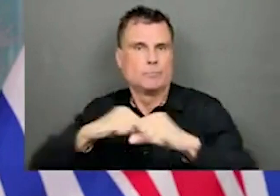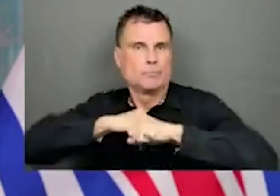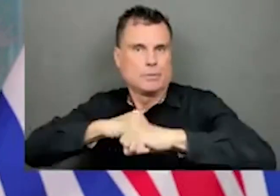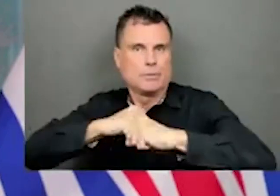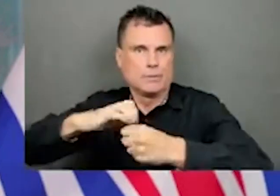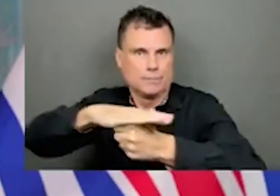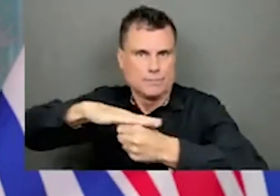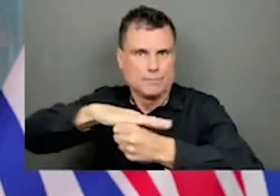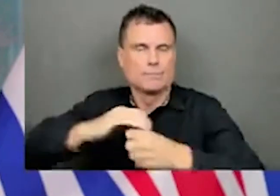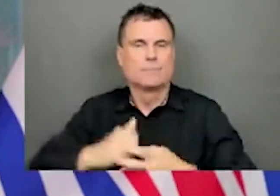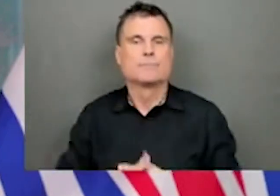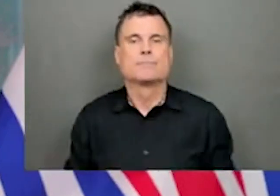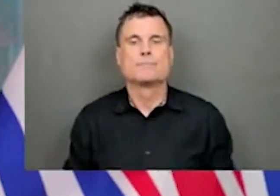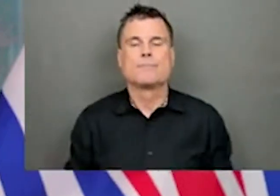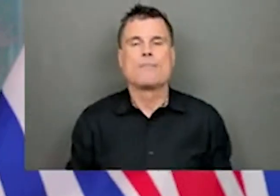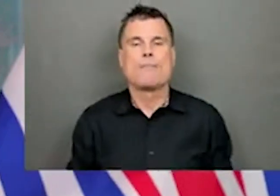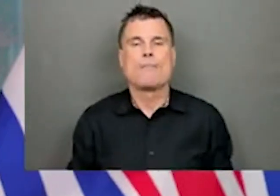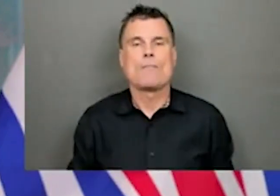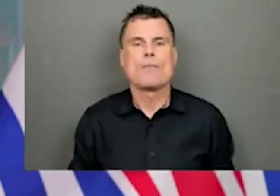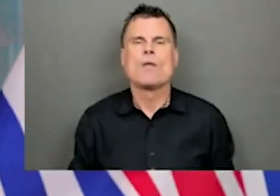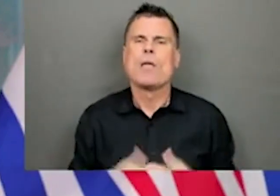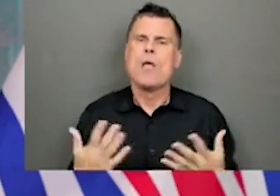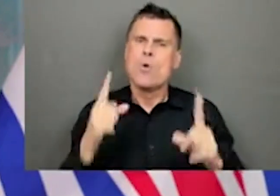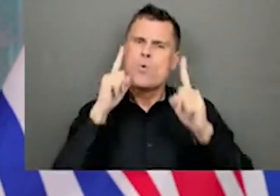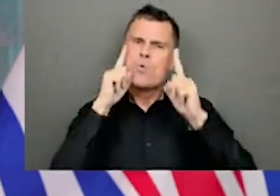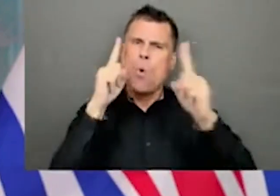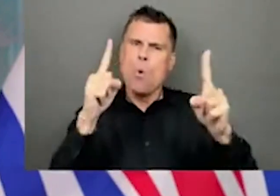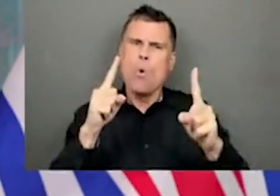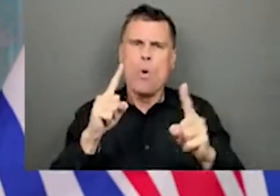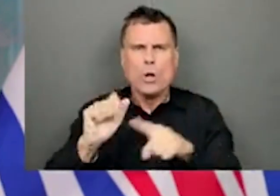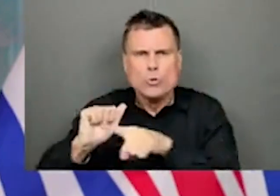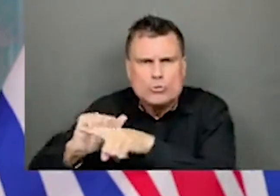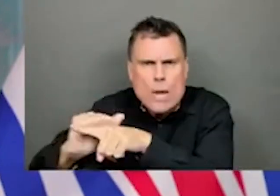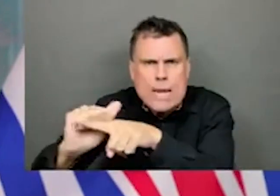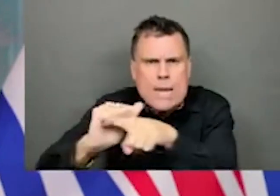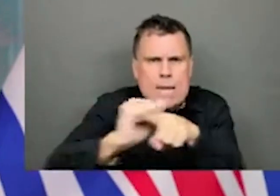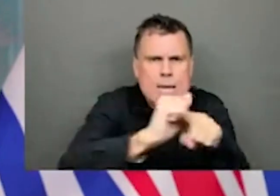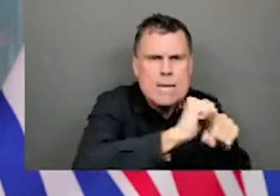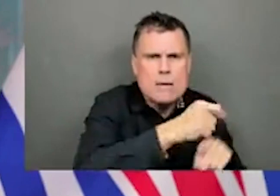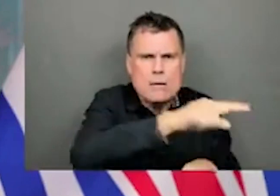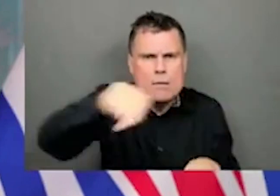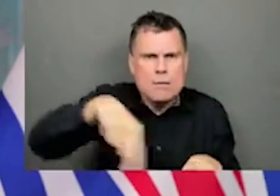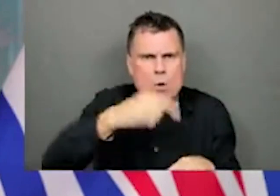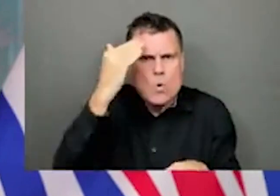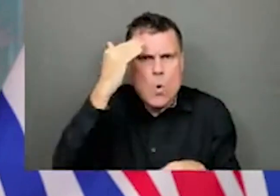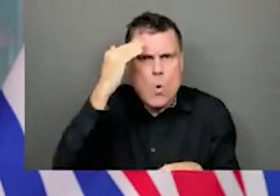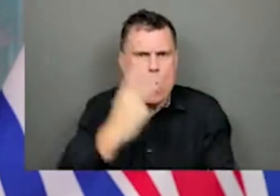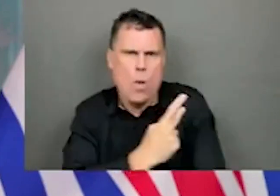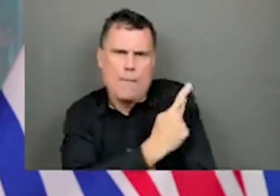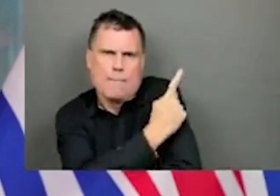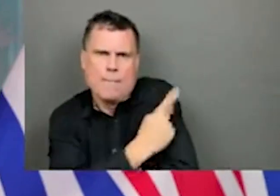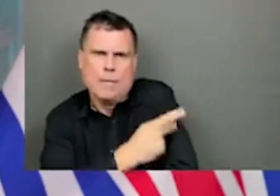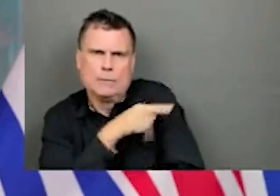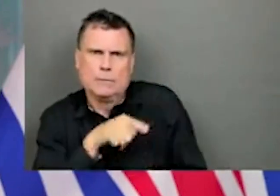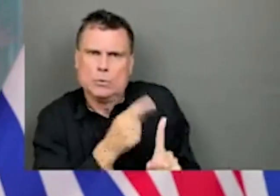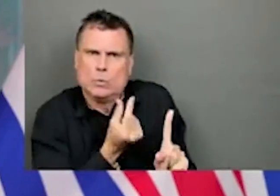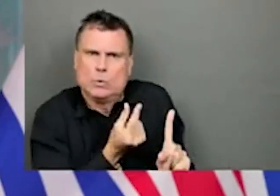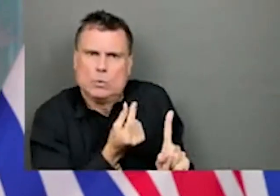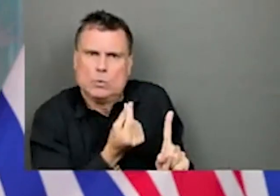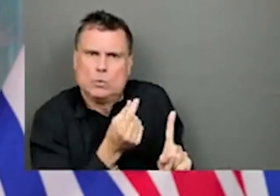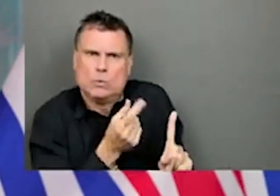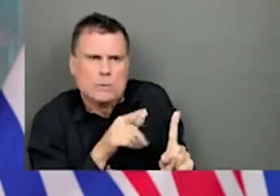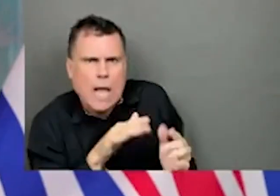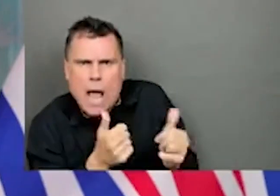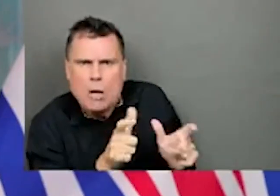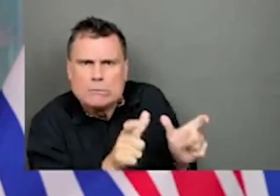security personnel have an acute awareness of patients and their surroundings. Health authorities are prioritizing